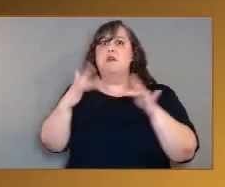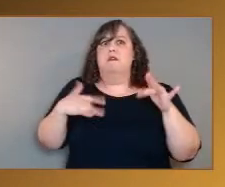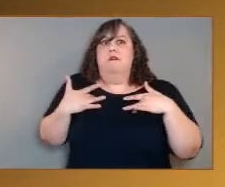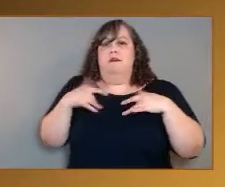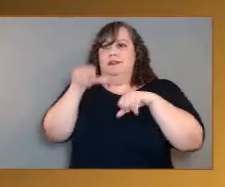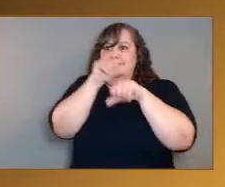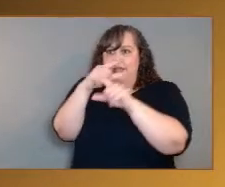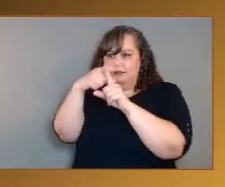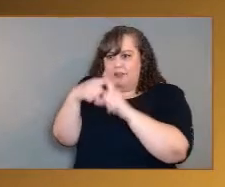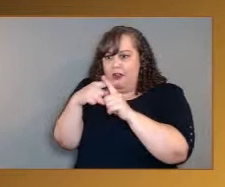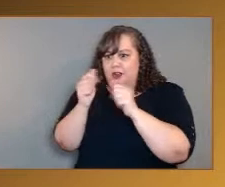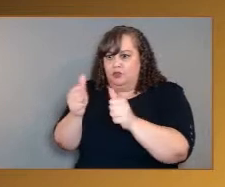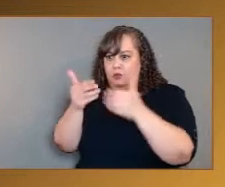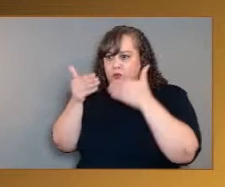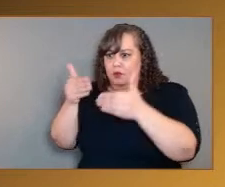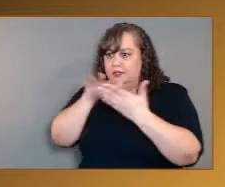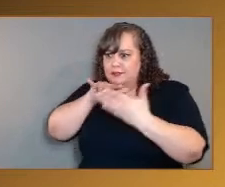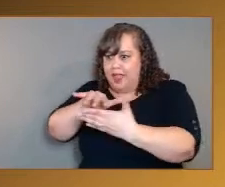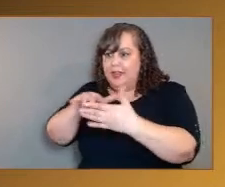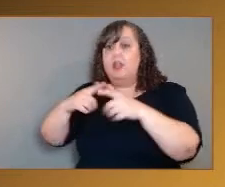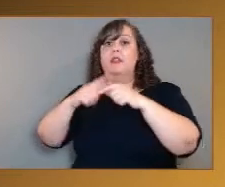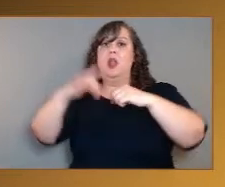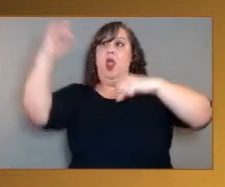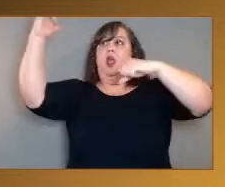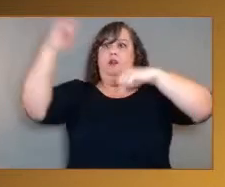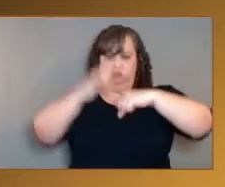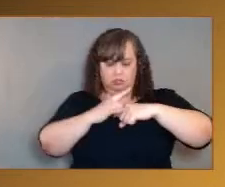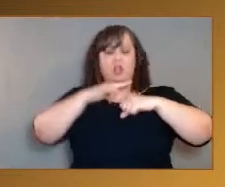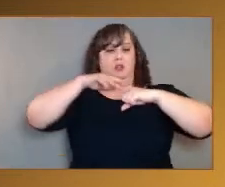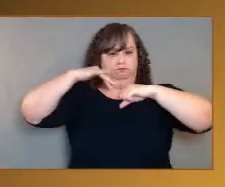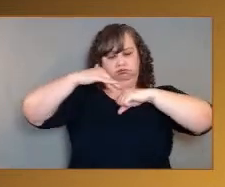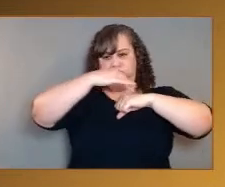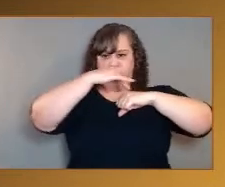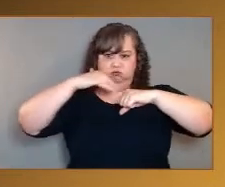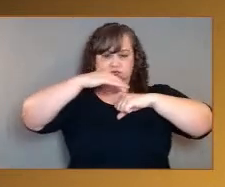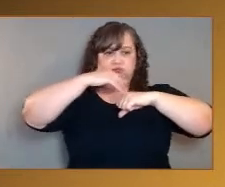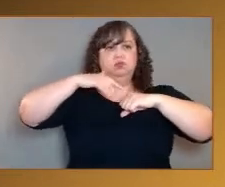surface in detail. So, you know, it's just a great pairing of these two missions.